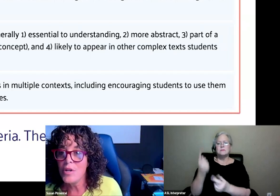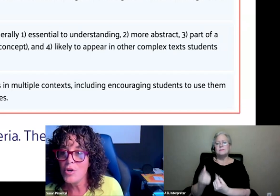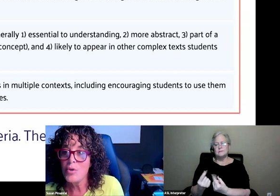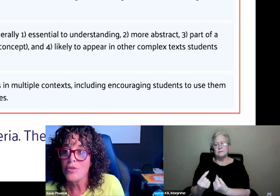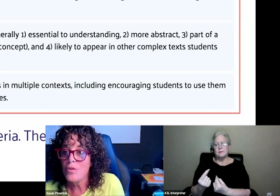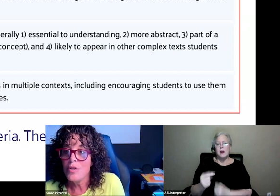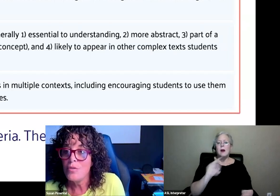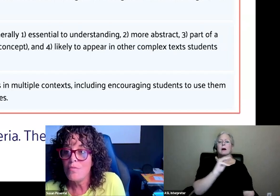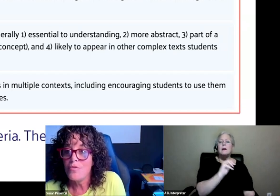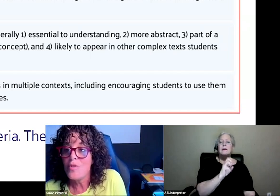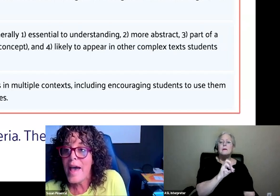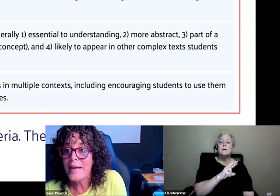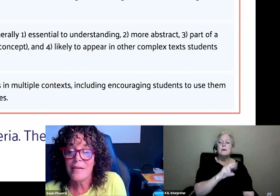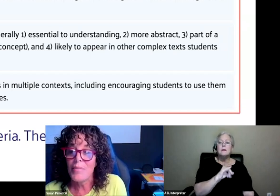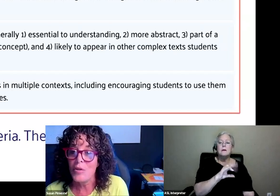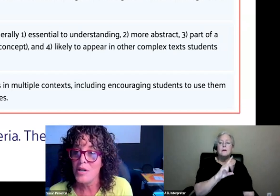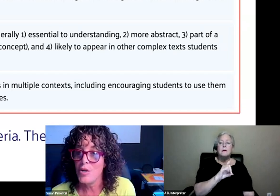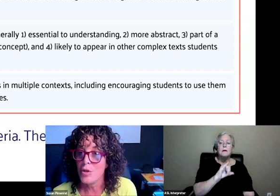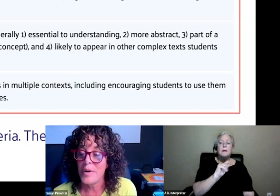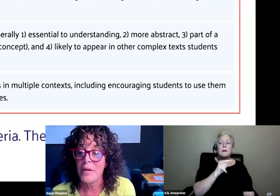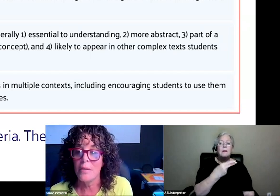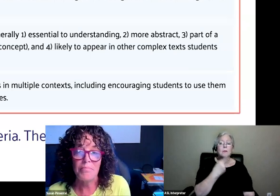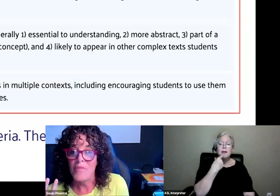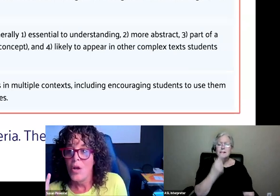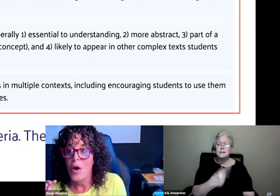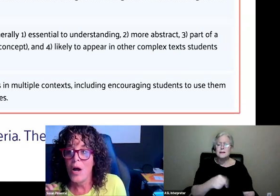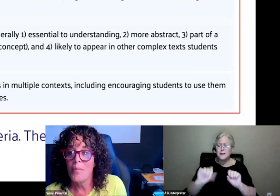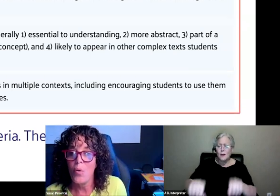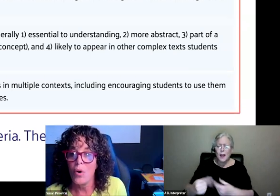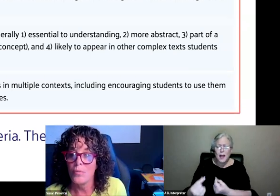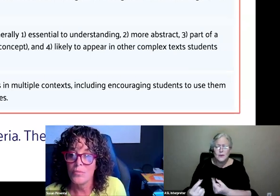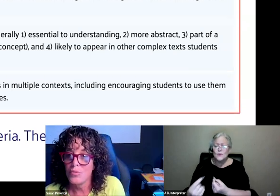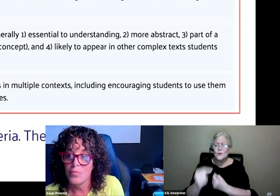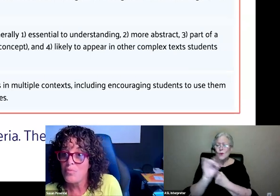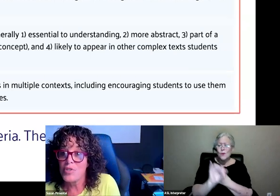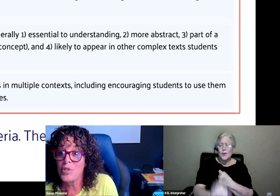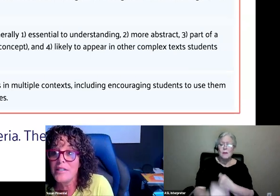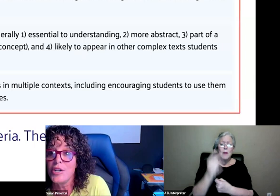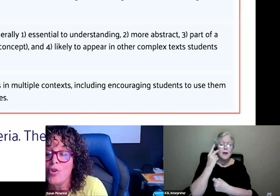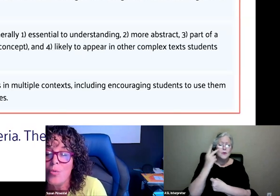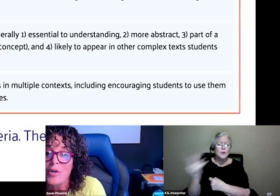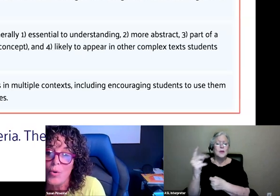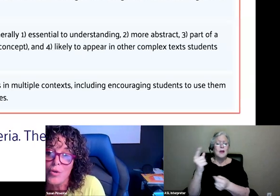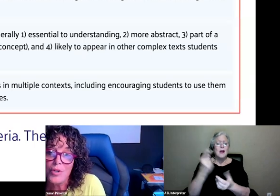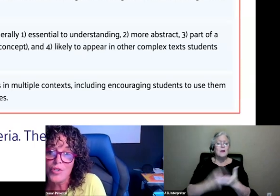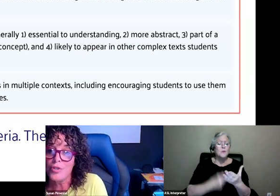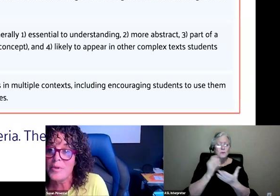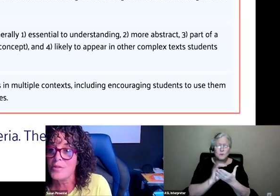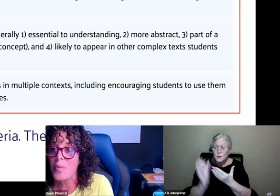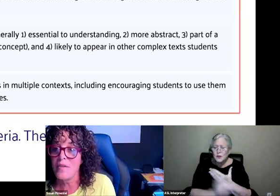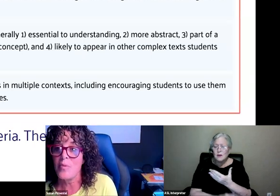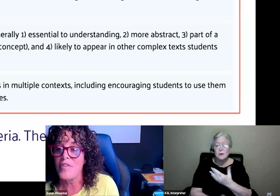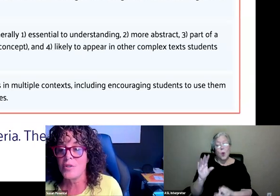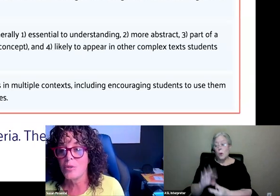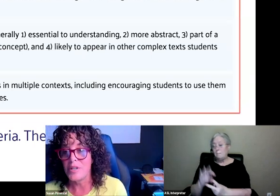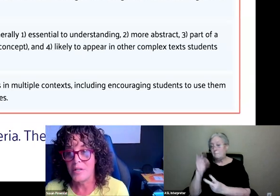you know, you can do that by looking at your curriculum or selecting a new one, or you can just do